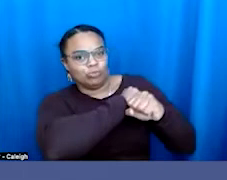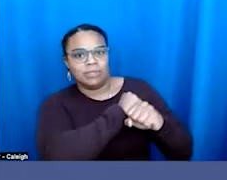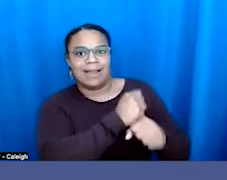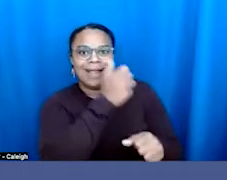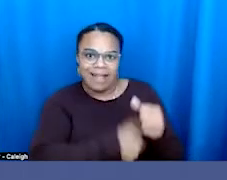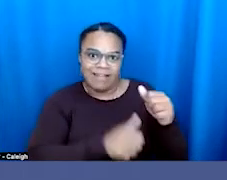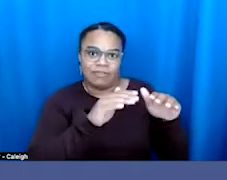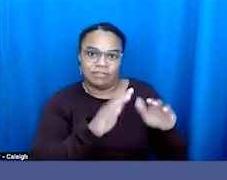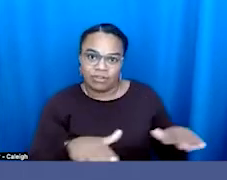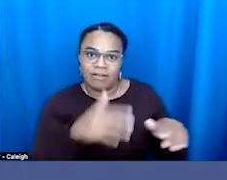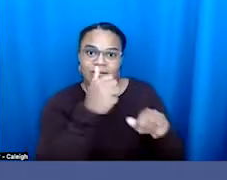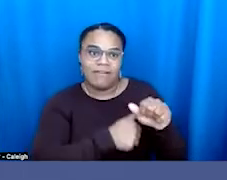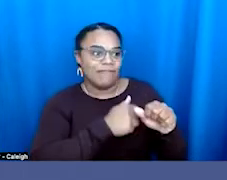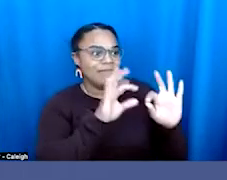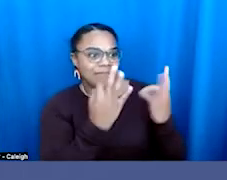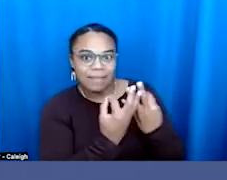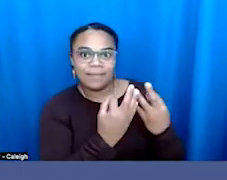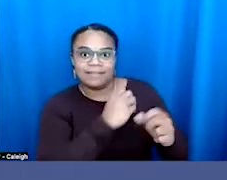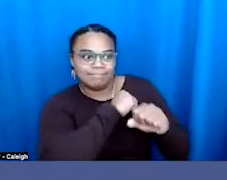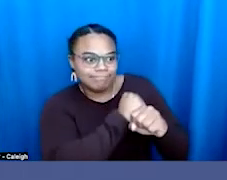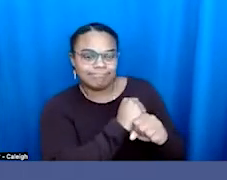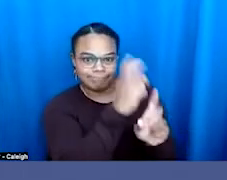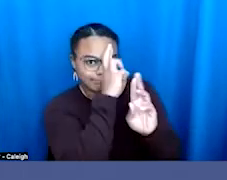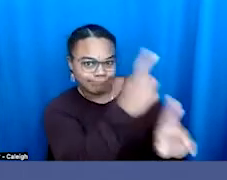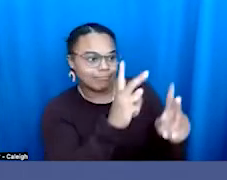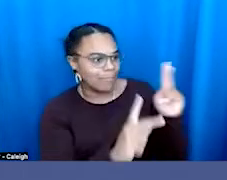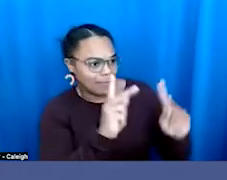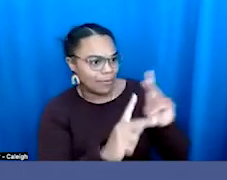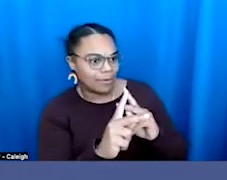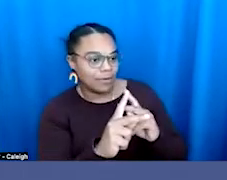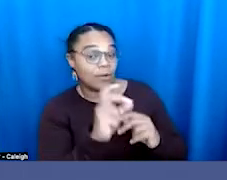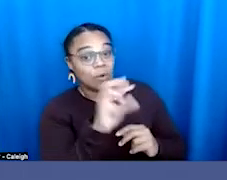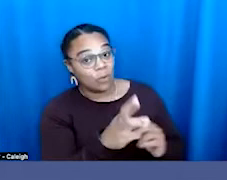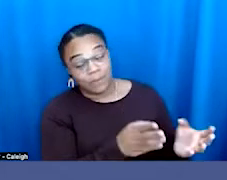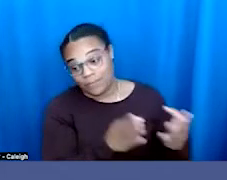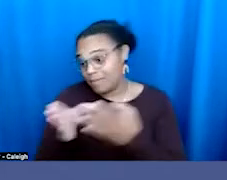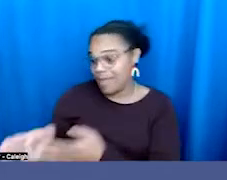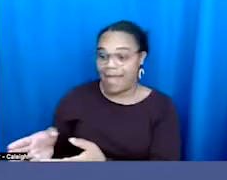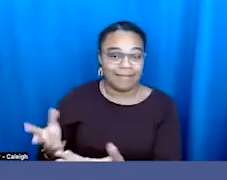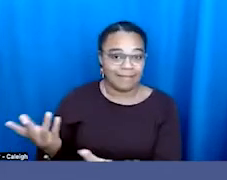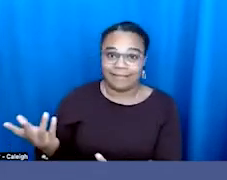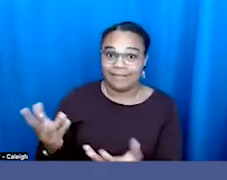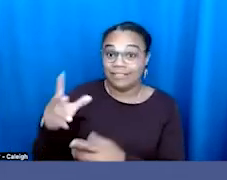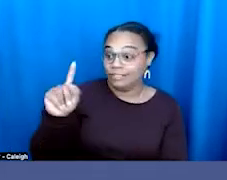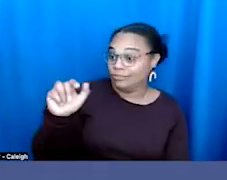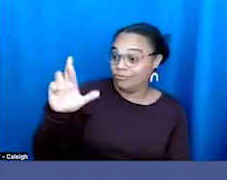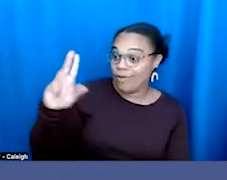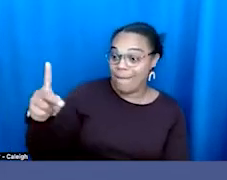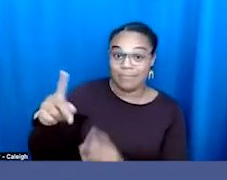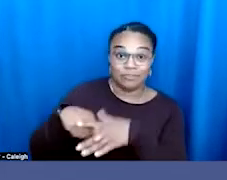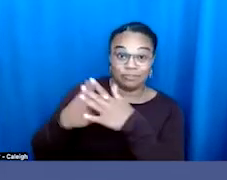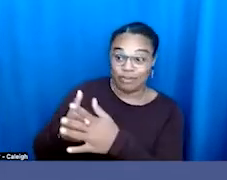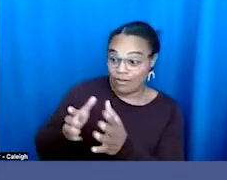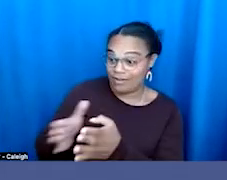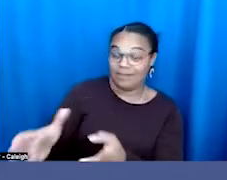or the path that that Trumpism has taken us down and that DeSantis hopes to carry on